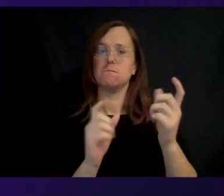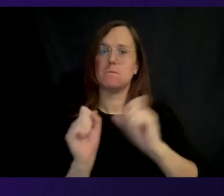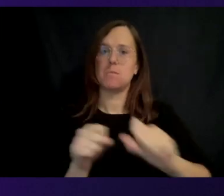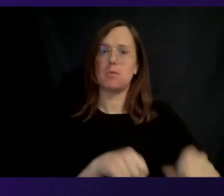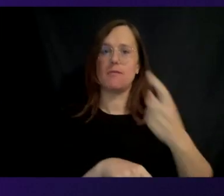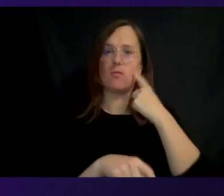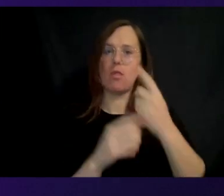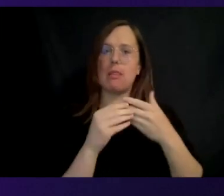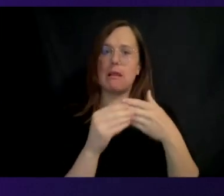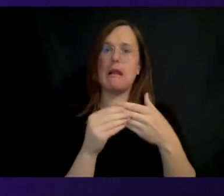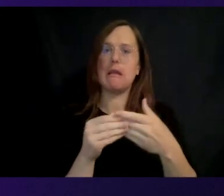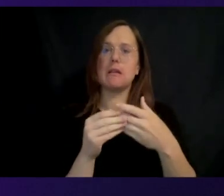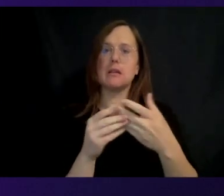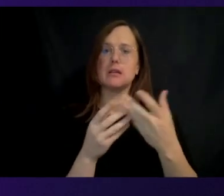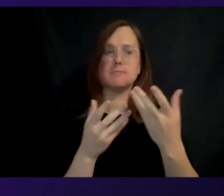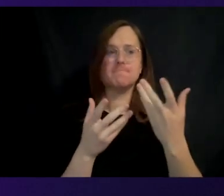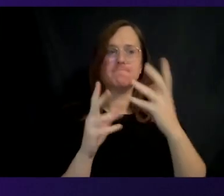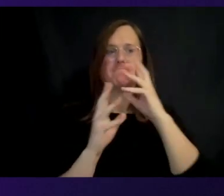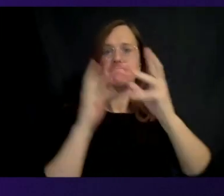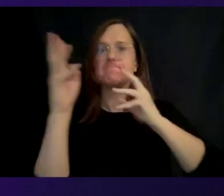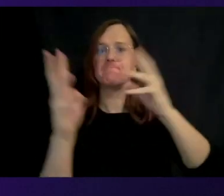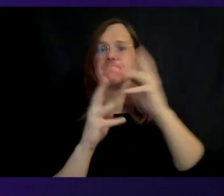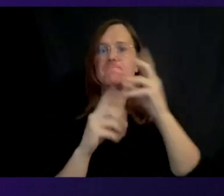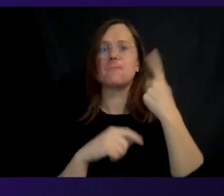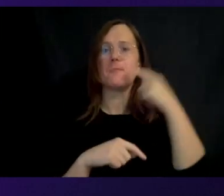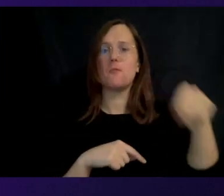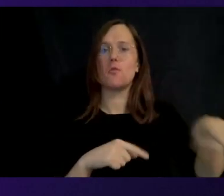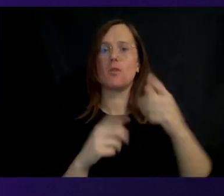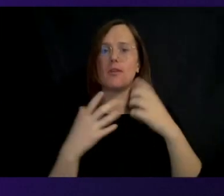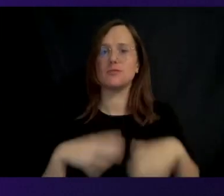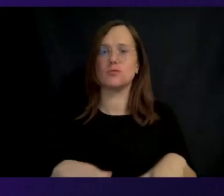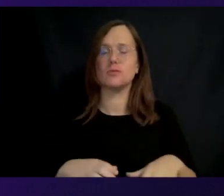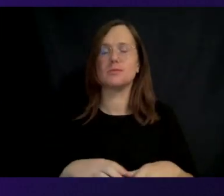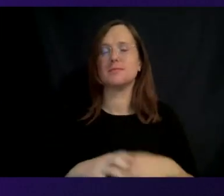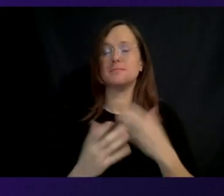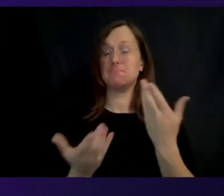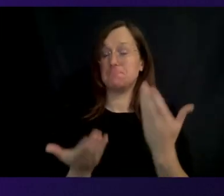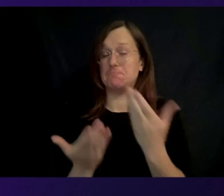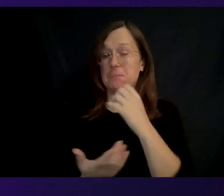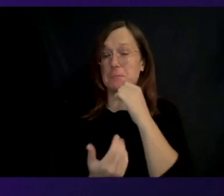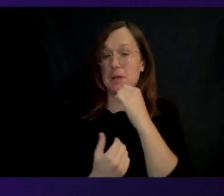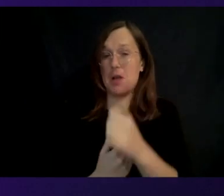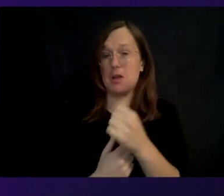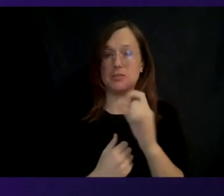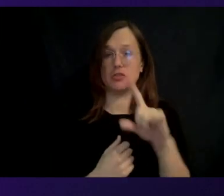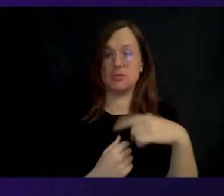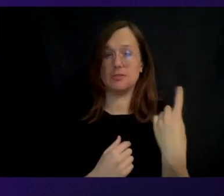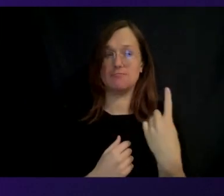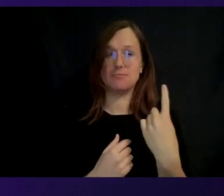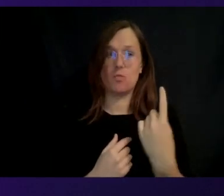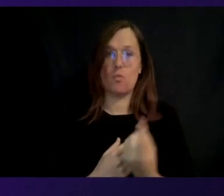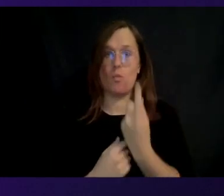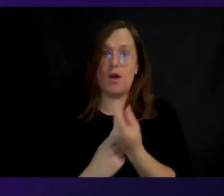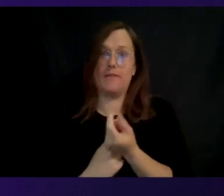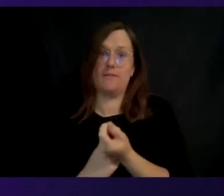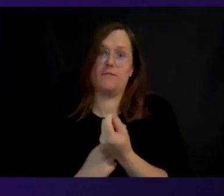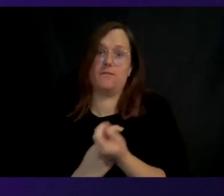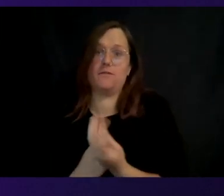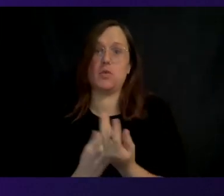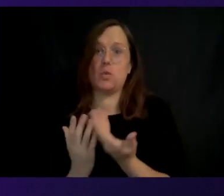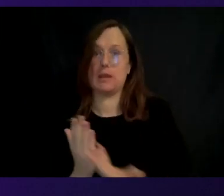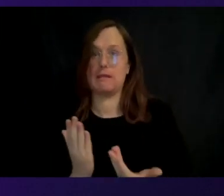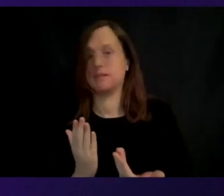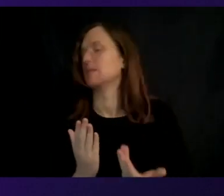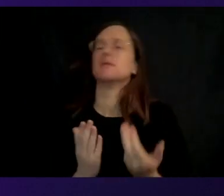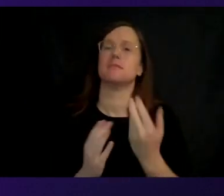functionality for our customers. And it's probably not, you know, it's not just one of the few. And if it's not only the